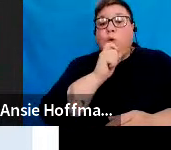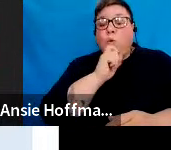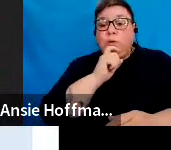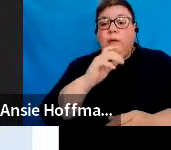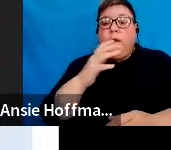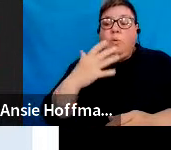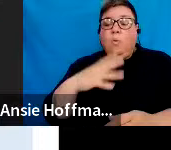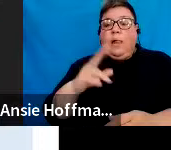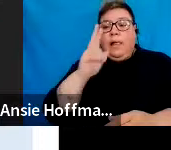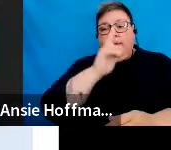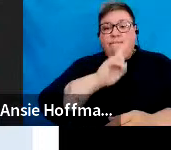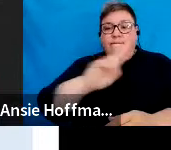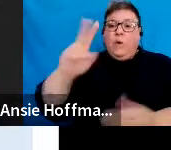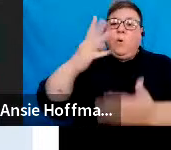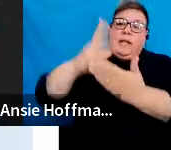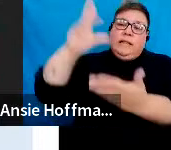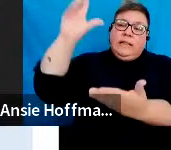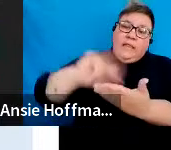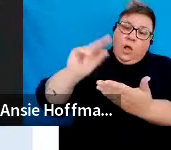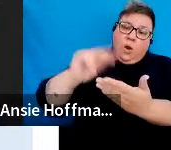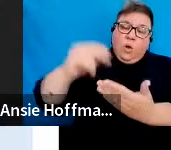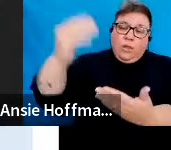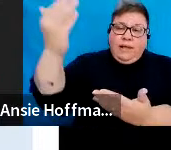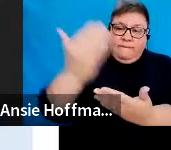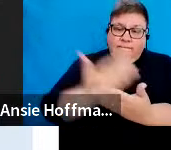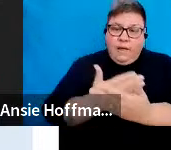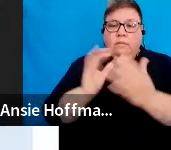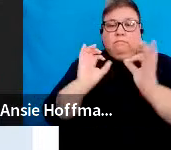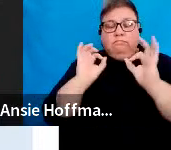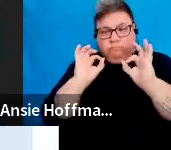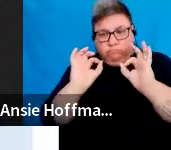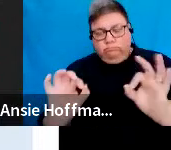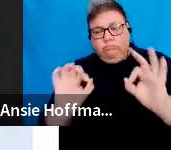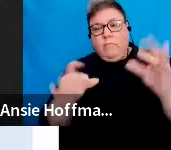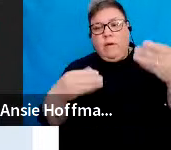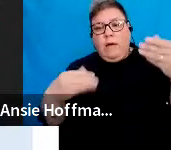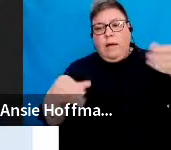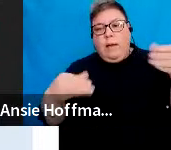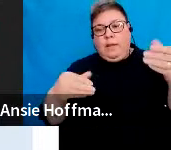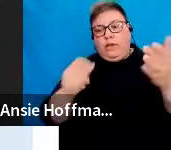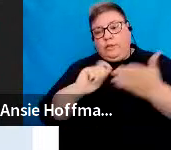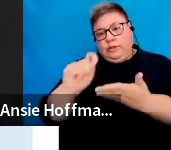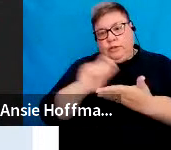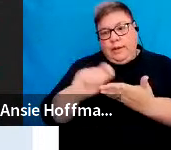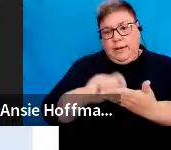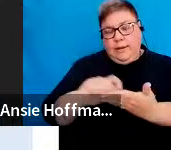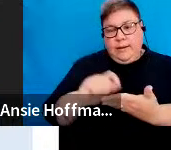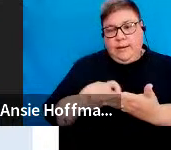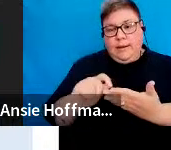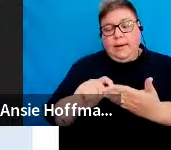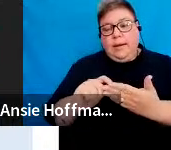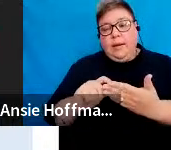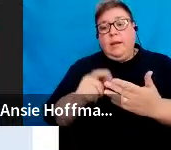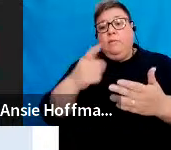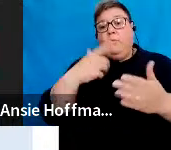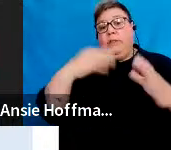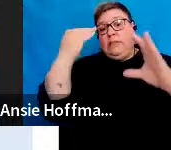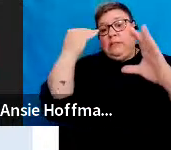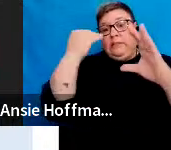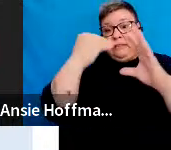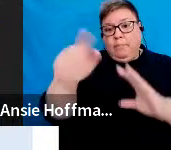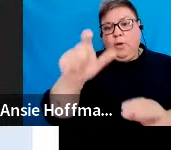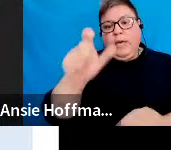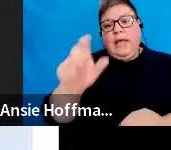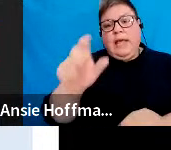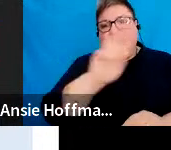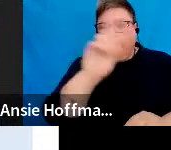and download the file and complete application forms. Submission, the user will be able to view and download